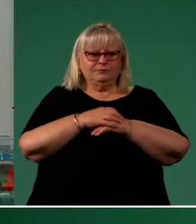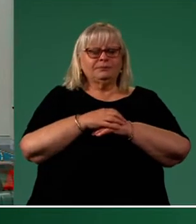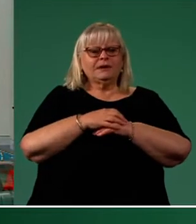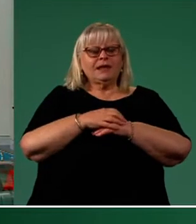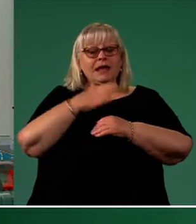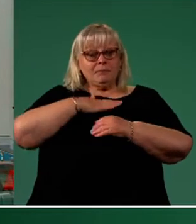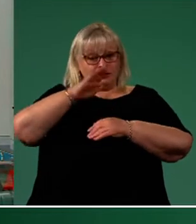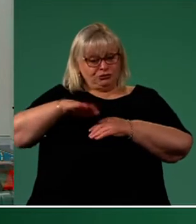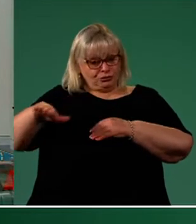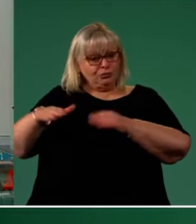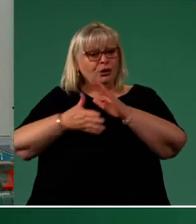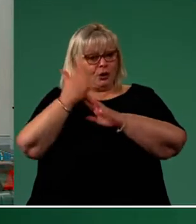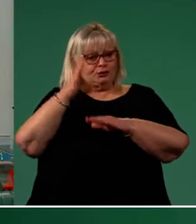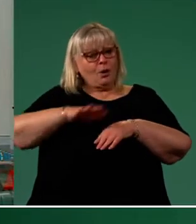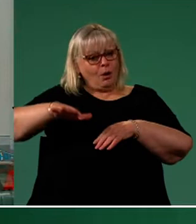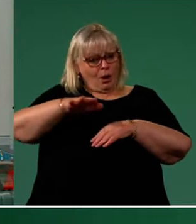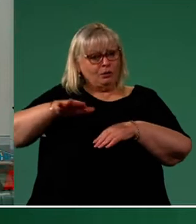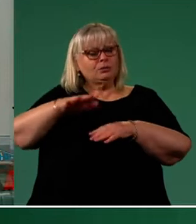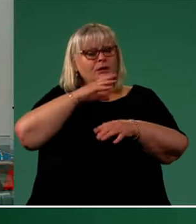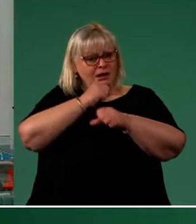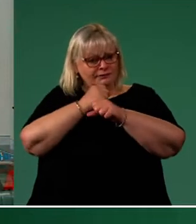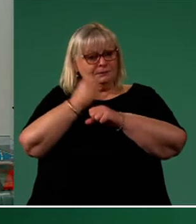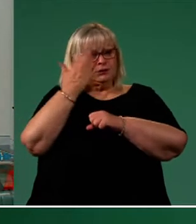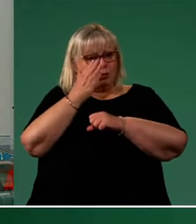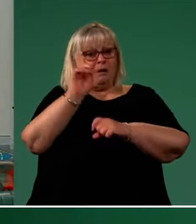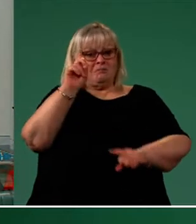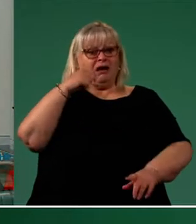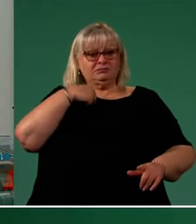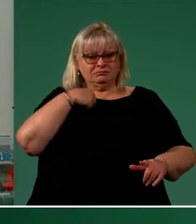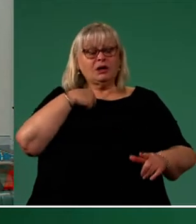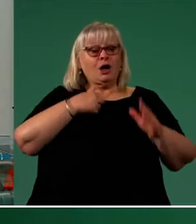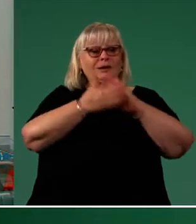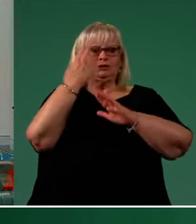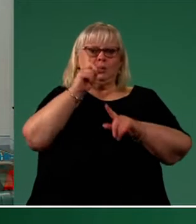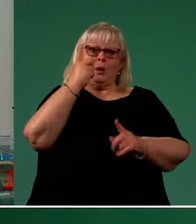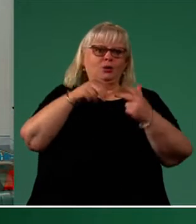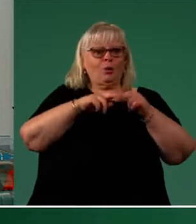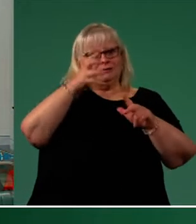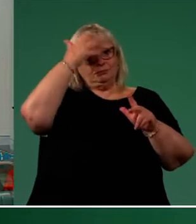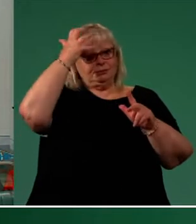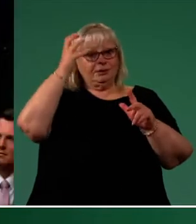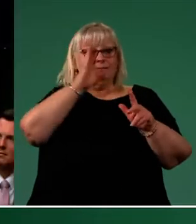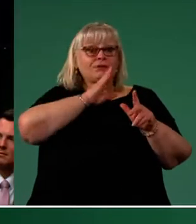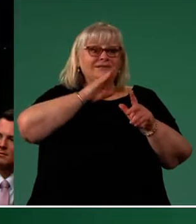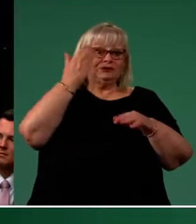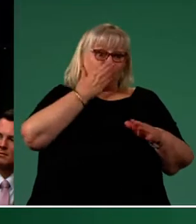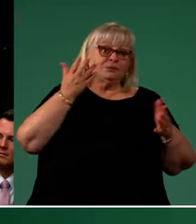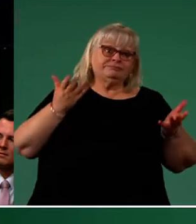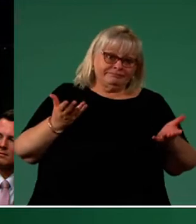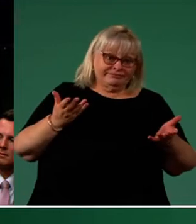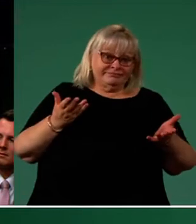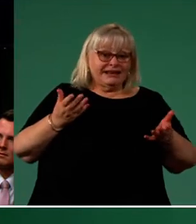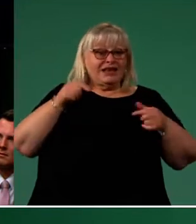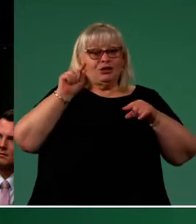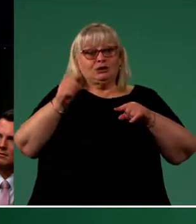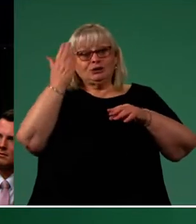local public schools but I'd like to share with you today that I went to one of the country's most prestigious private schools. Yes, believe it or not, even these types of